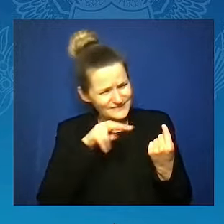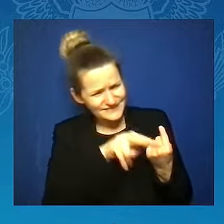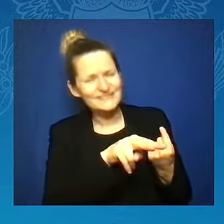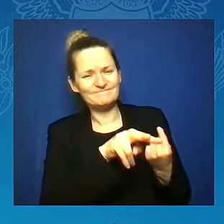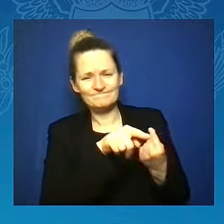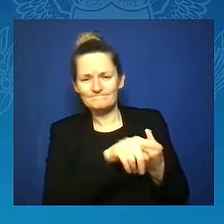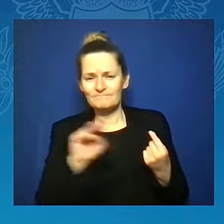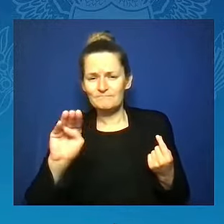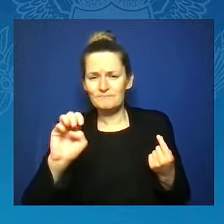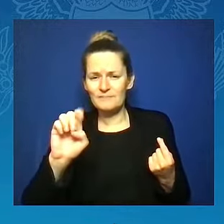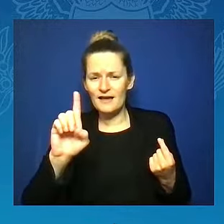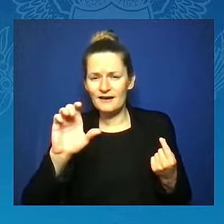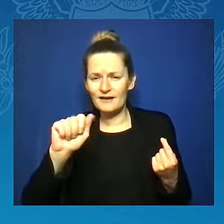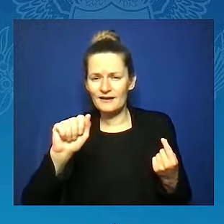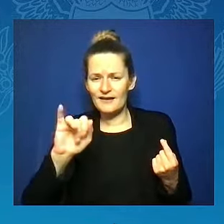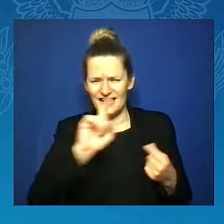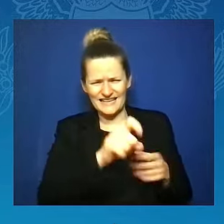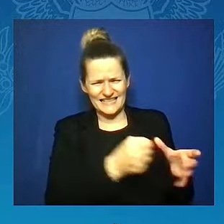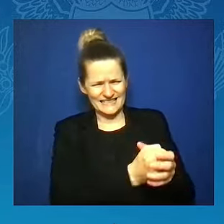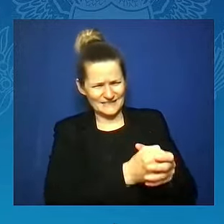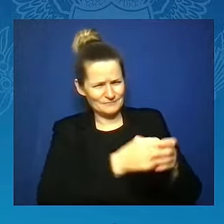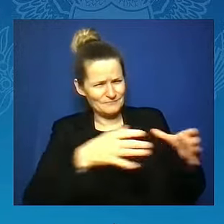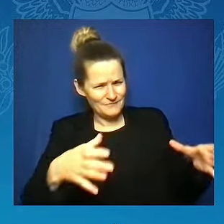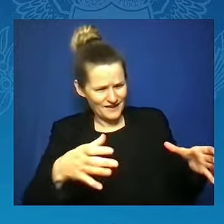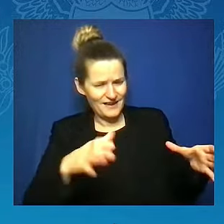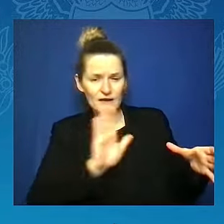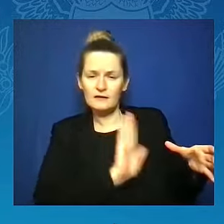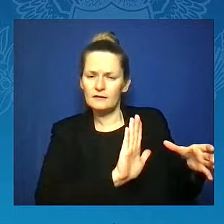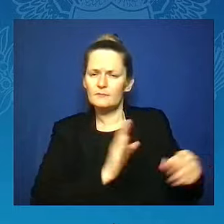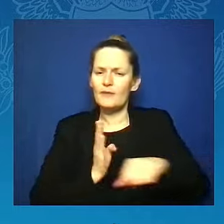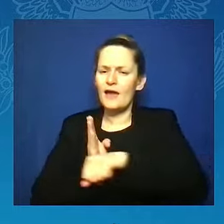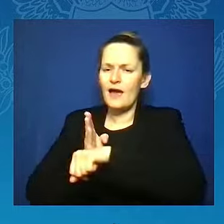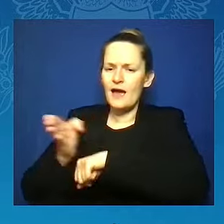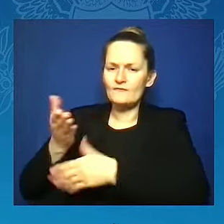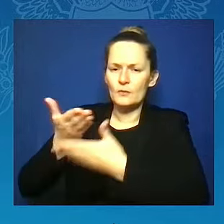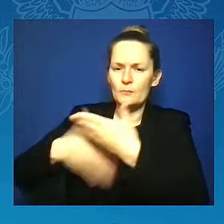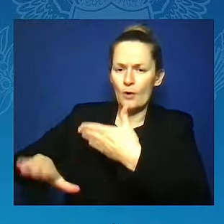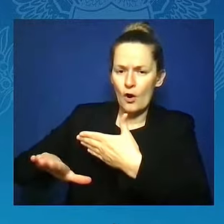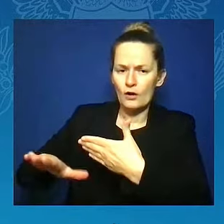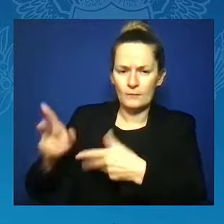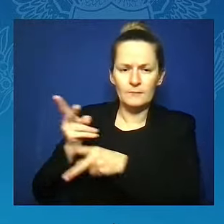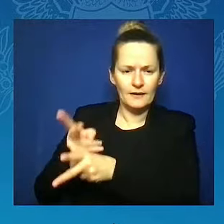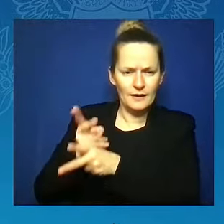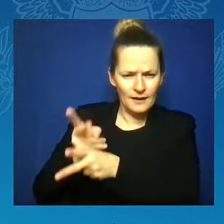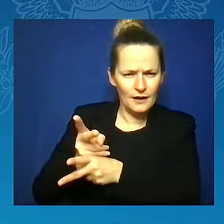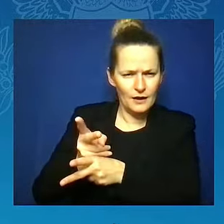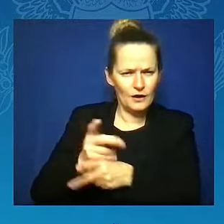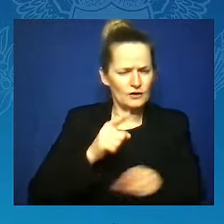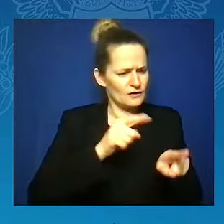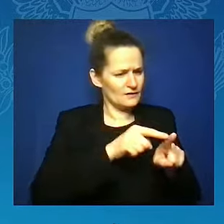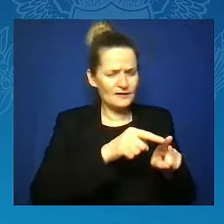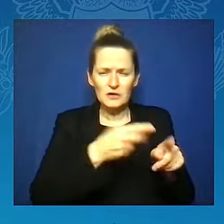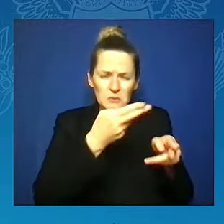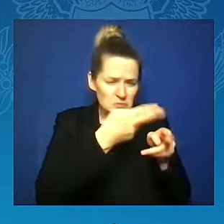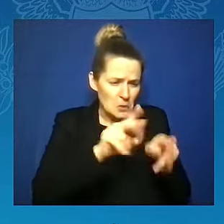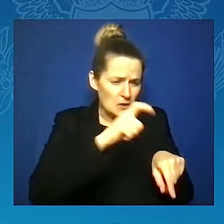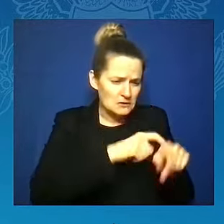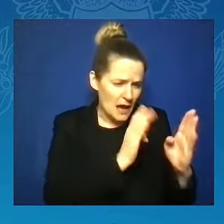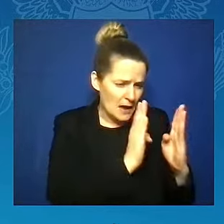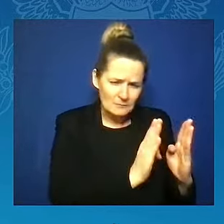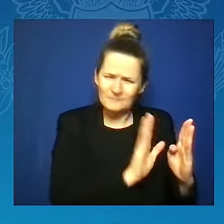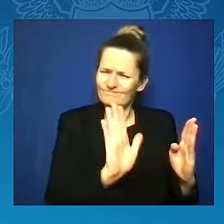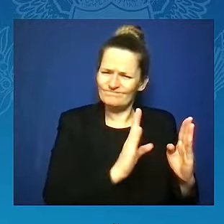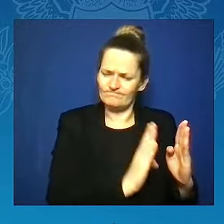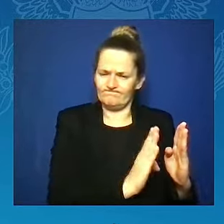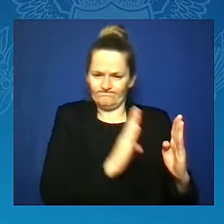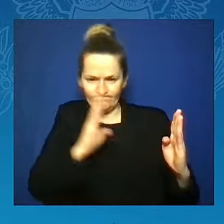months to a full year. And I am proud to report, whereas when I issued the challenge, only